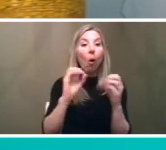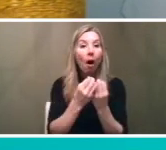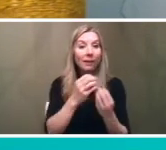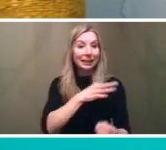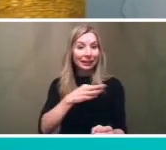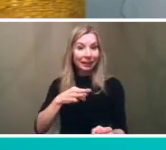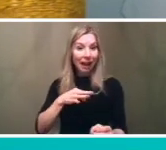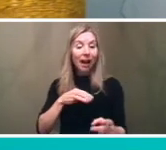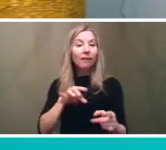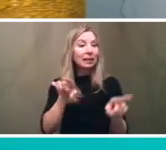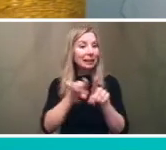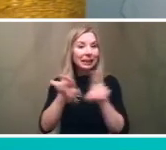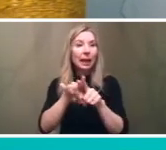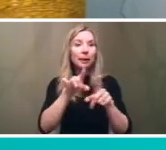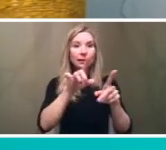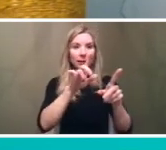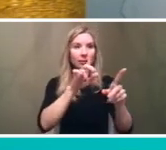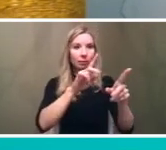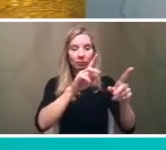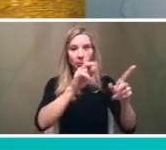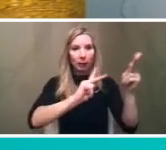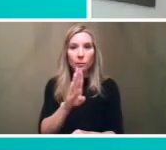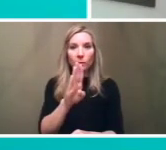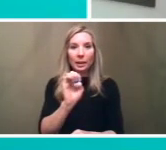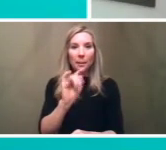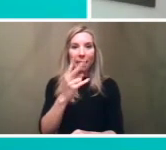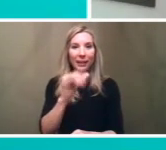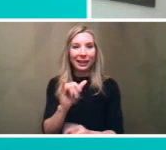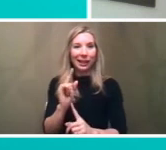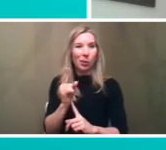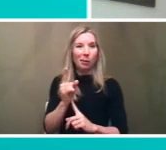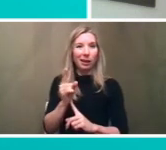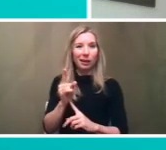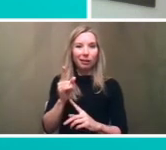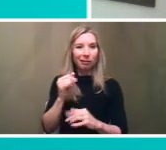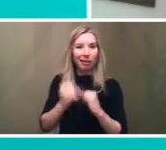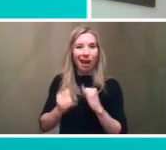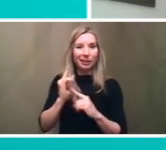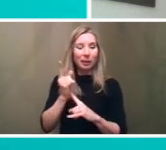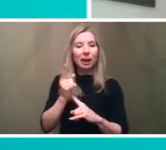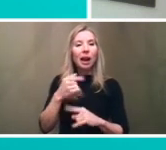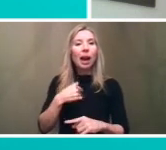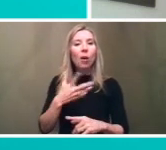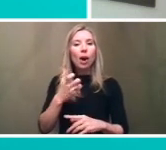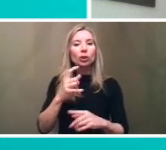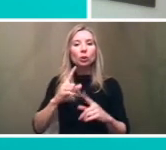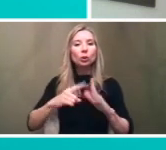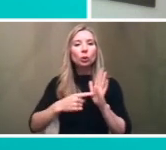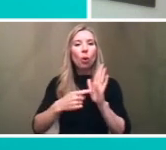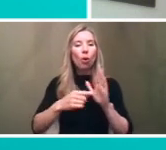will be and they'll be important stakeholders in the process as well yeah so i was just going to ask if we could bring up slide 30